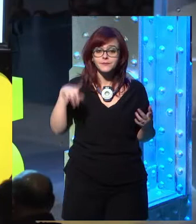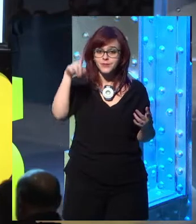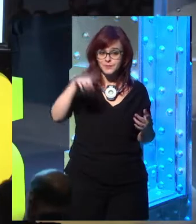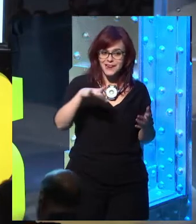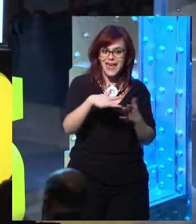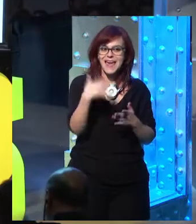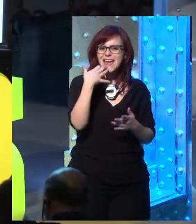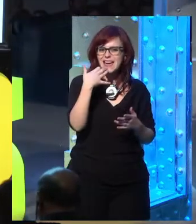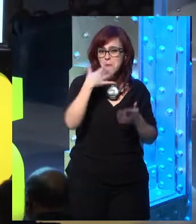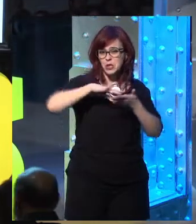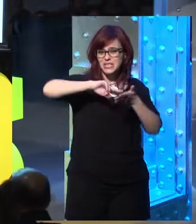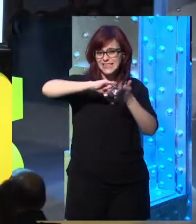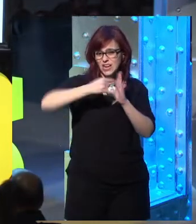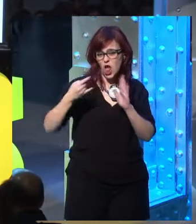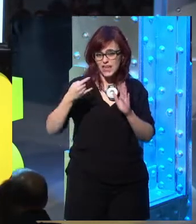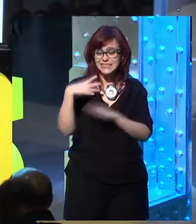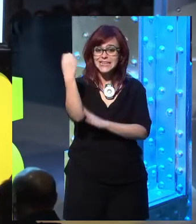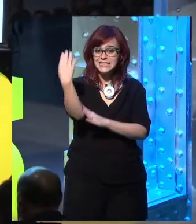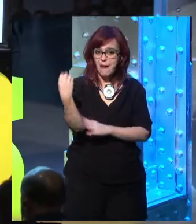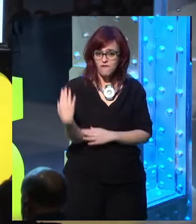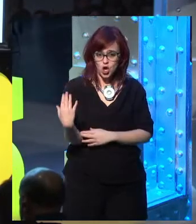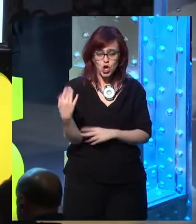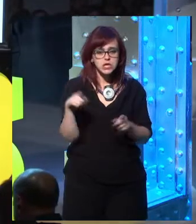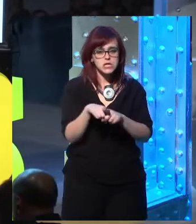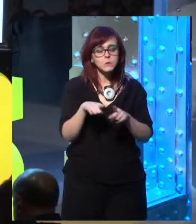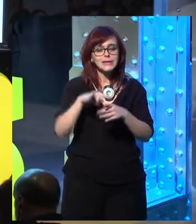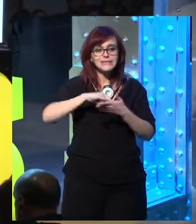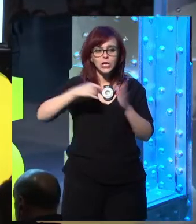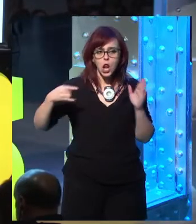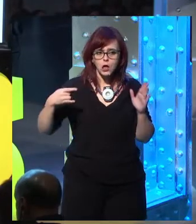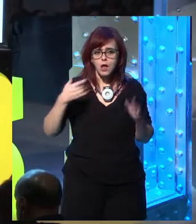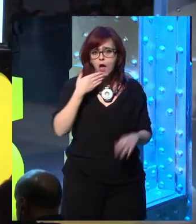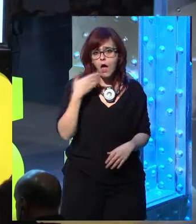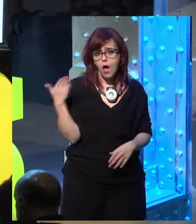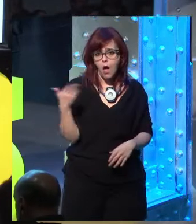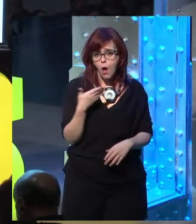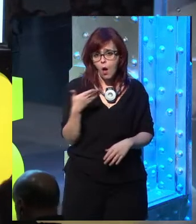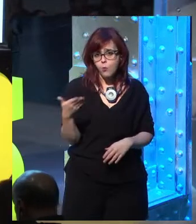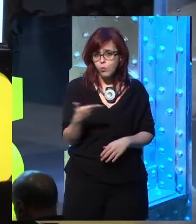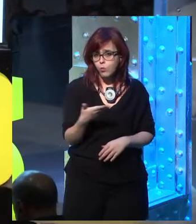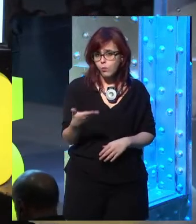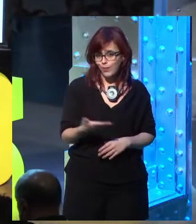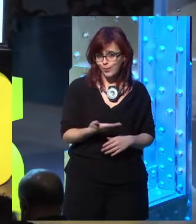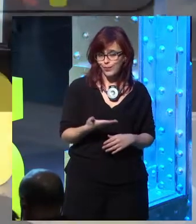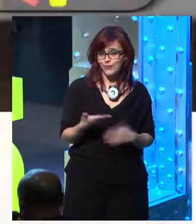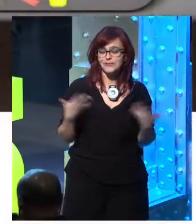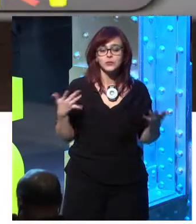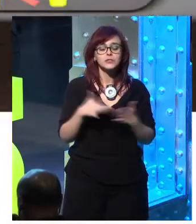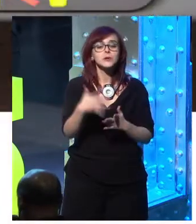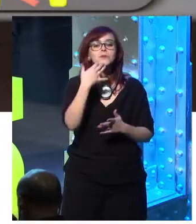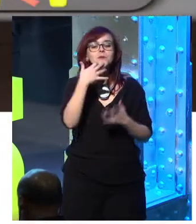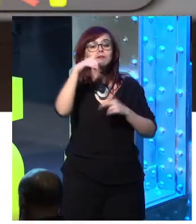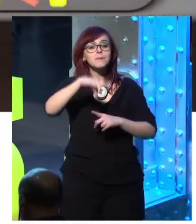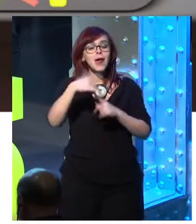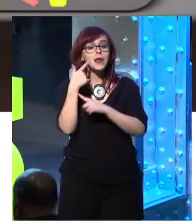The streetlights are just a light indicator. It's punctuation for your commute. And this toilet-occupied sign on a plane,